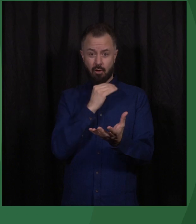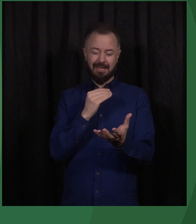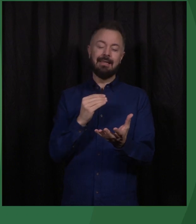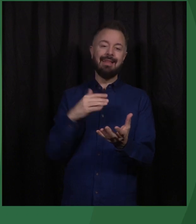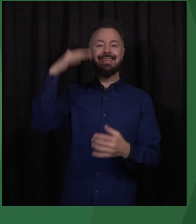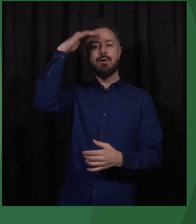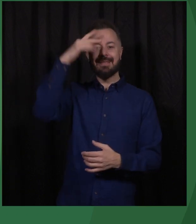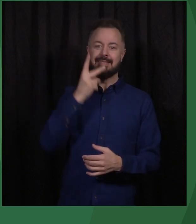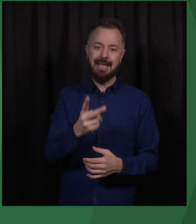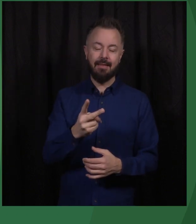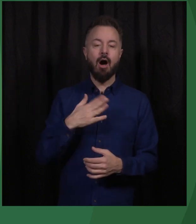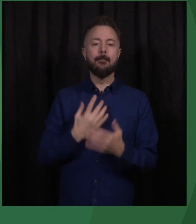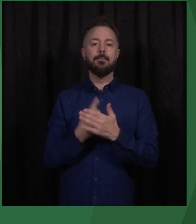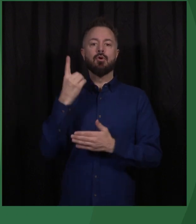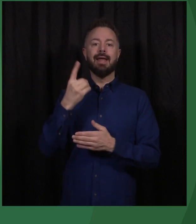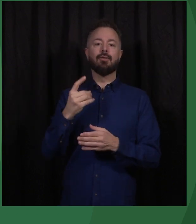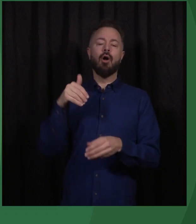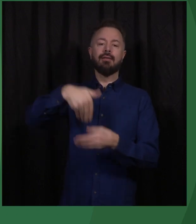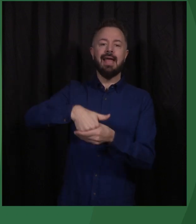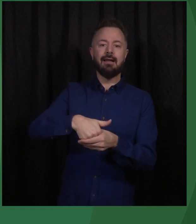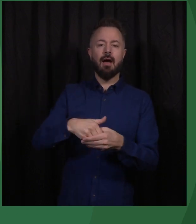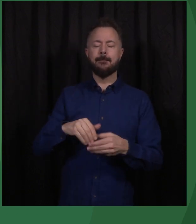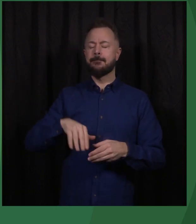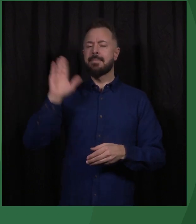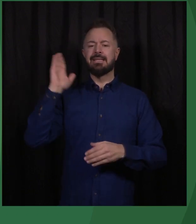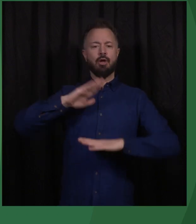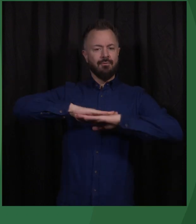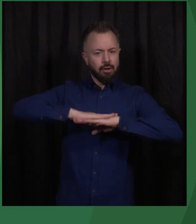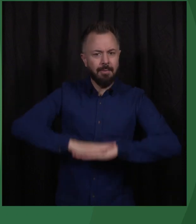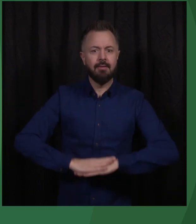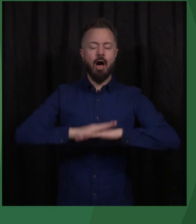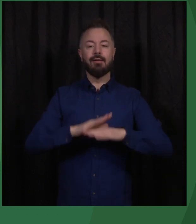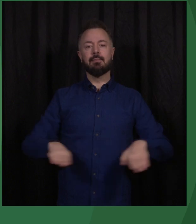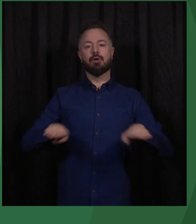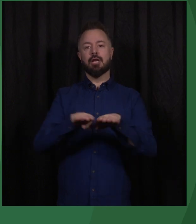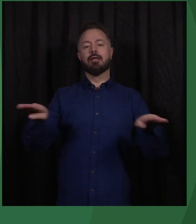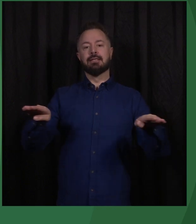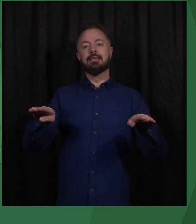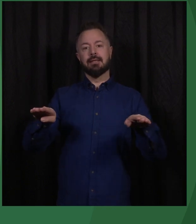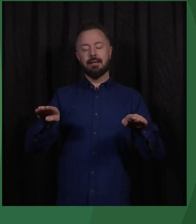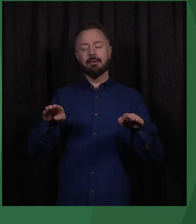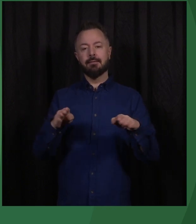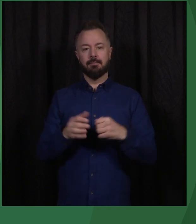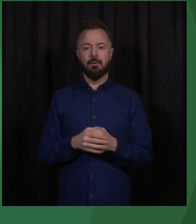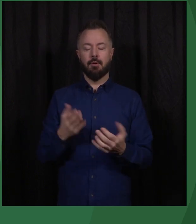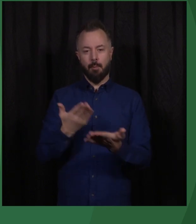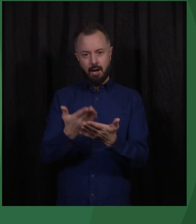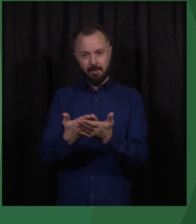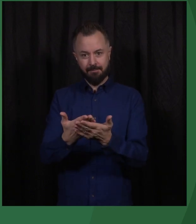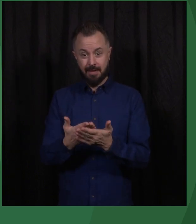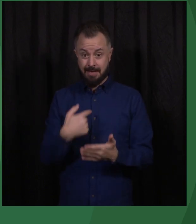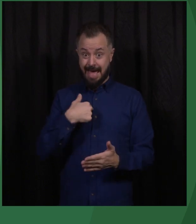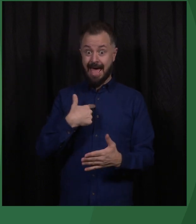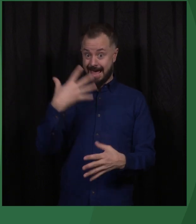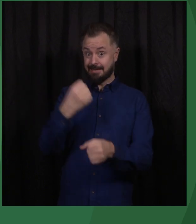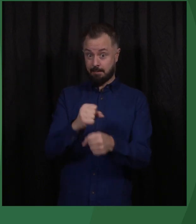have a chance to partake in the most fundamental democratic exercise. Yet, I'm sure all of us can